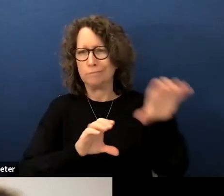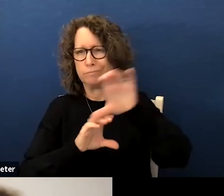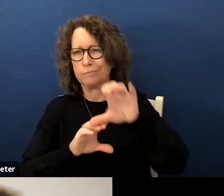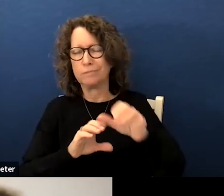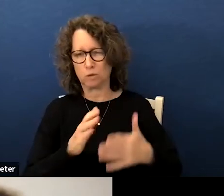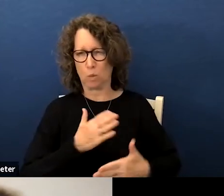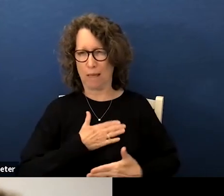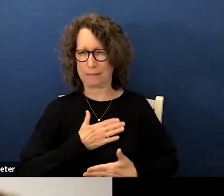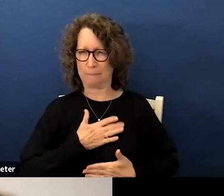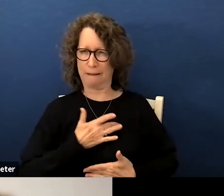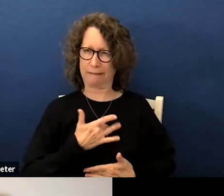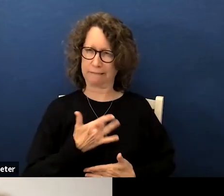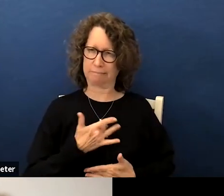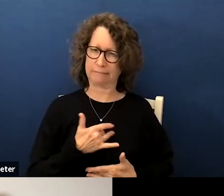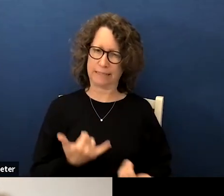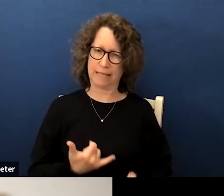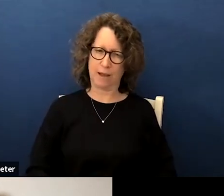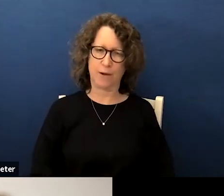i'm at